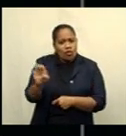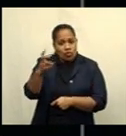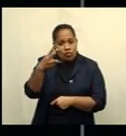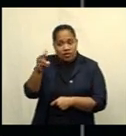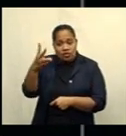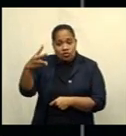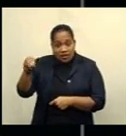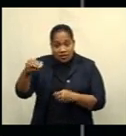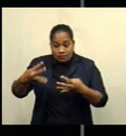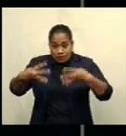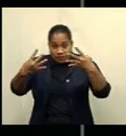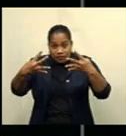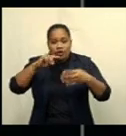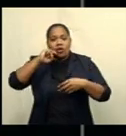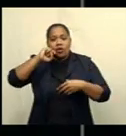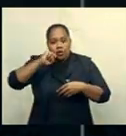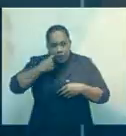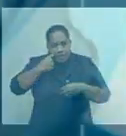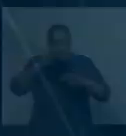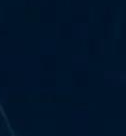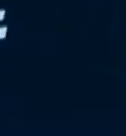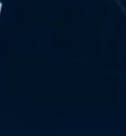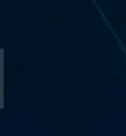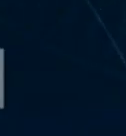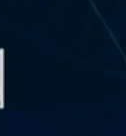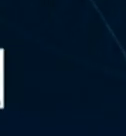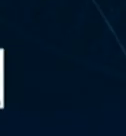quarterfinals will advance to the semis.